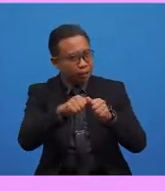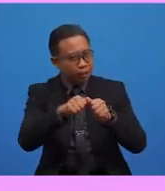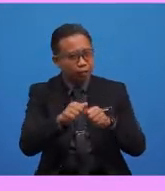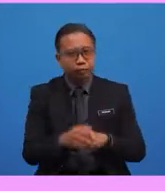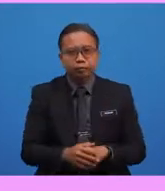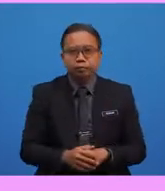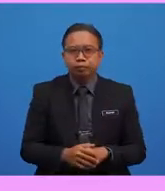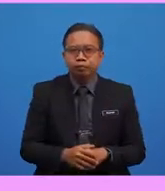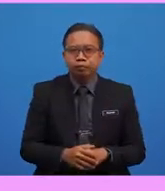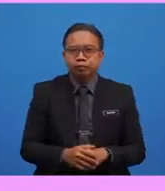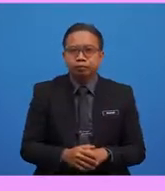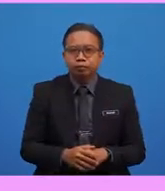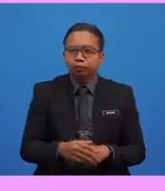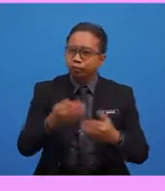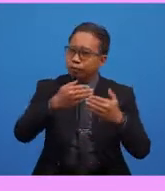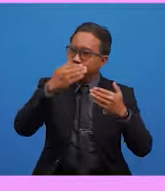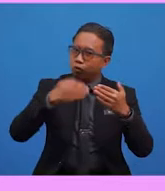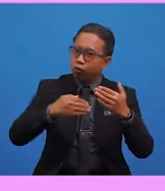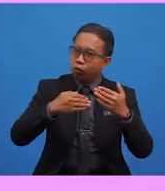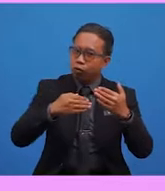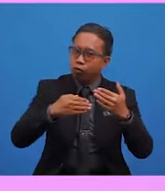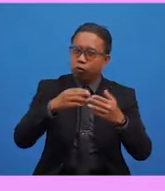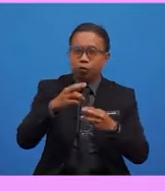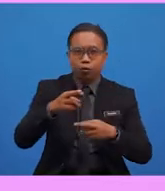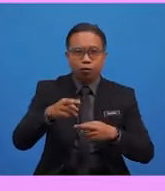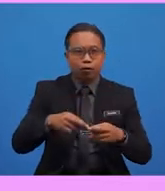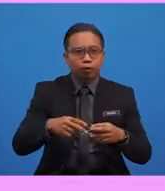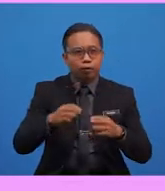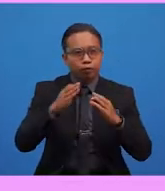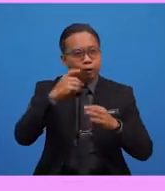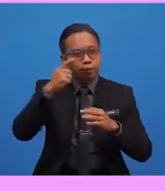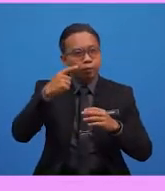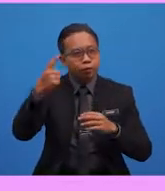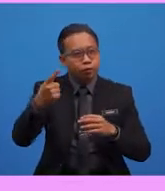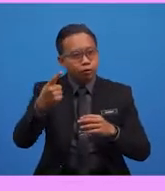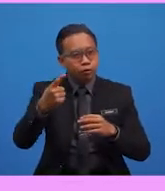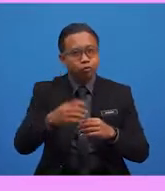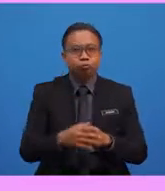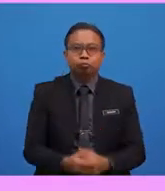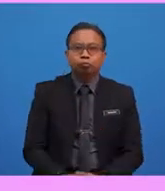is also used before the name of rivers and famous buildings and monuments.